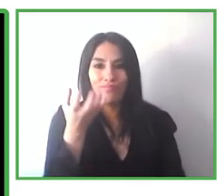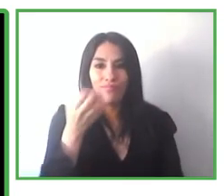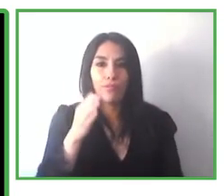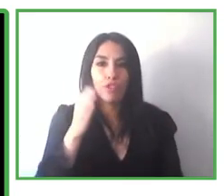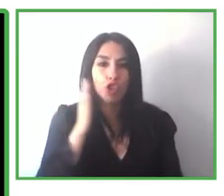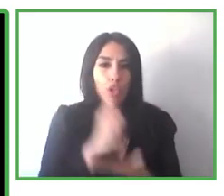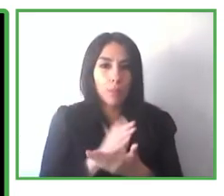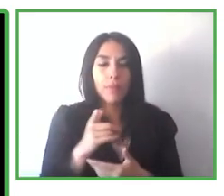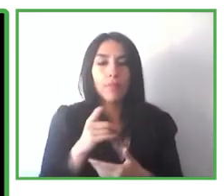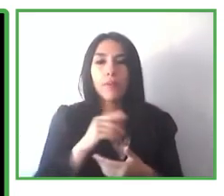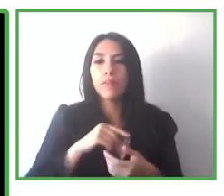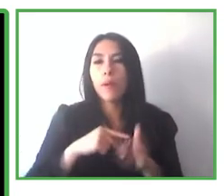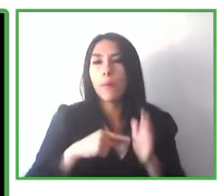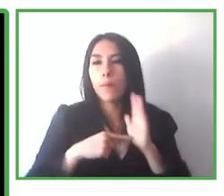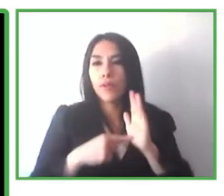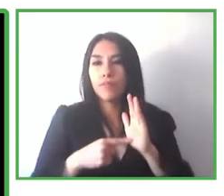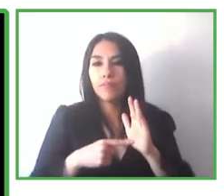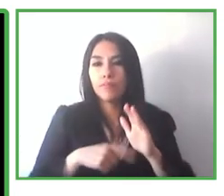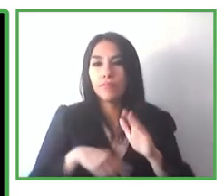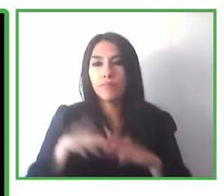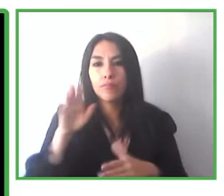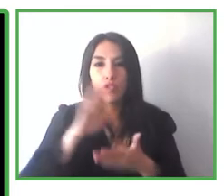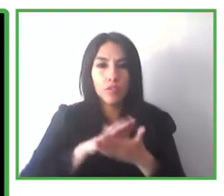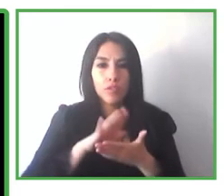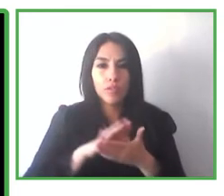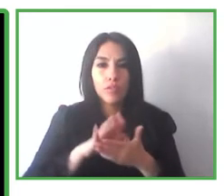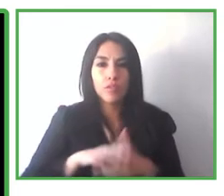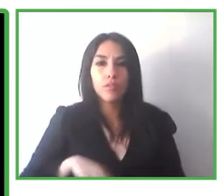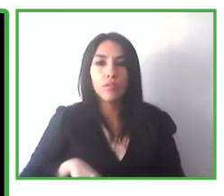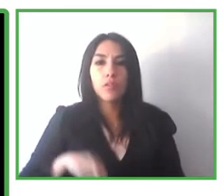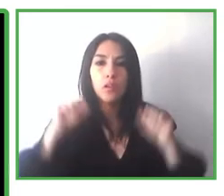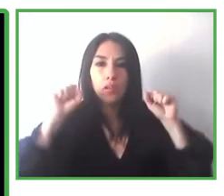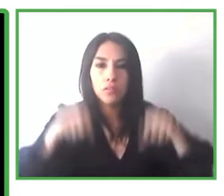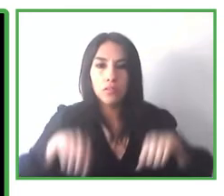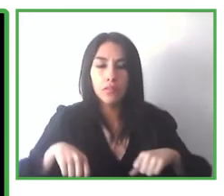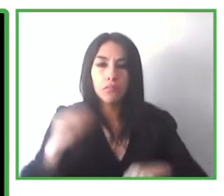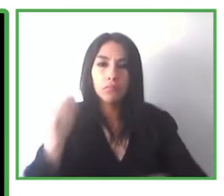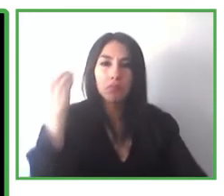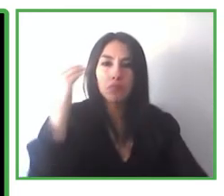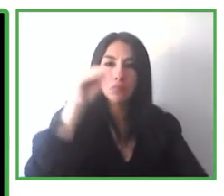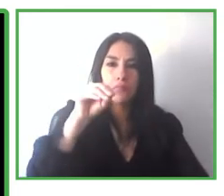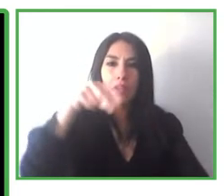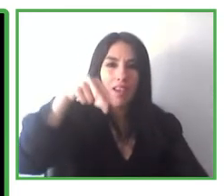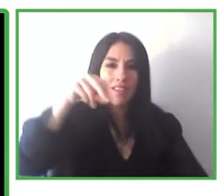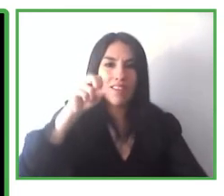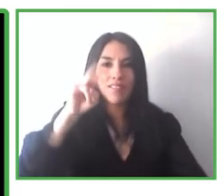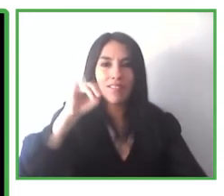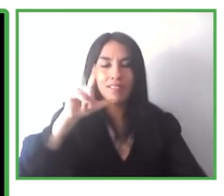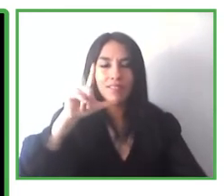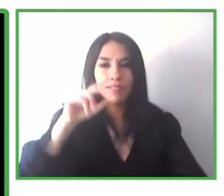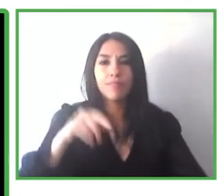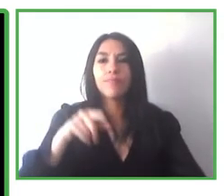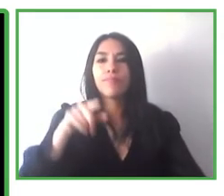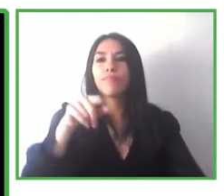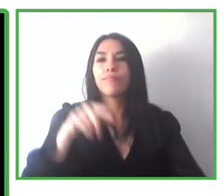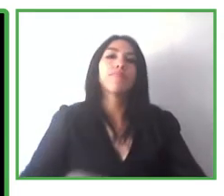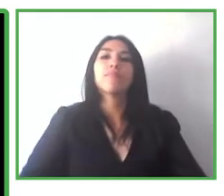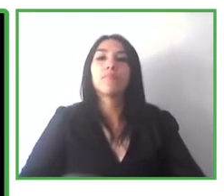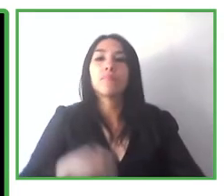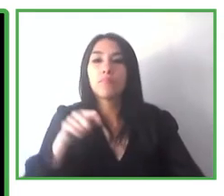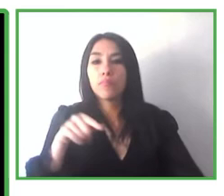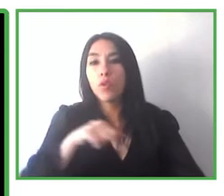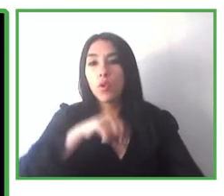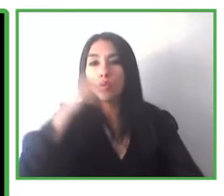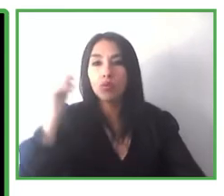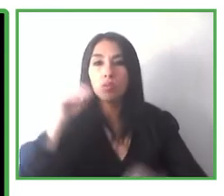that any school can implement Netherlands at no cost. So this is a project that is the